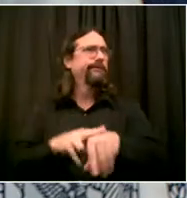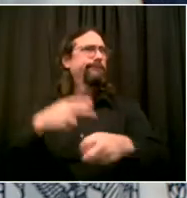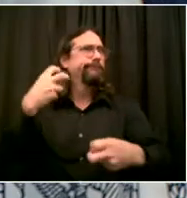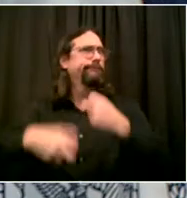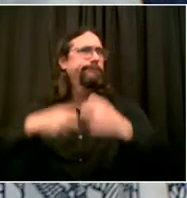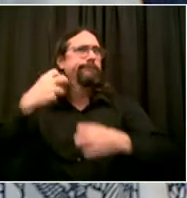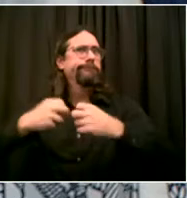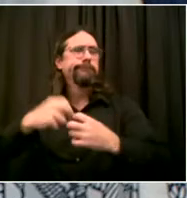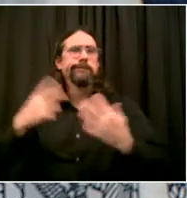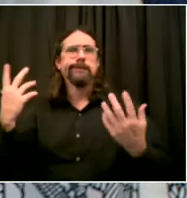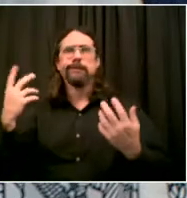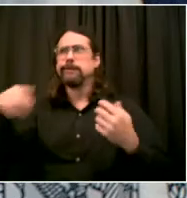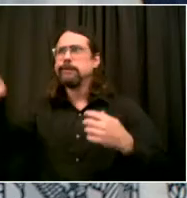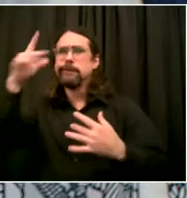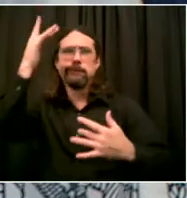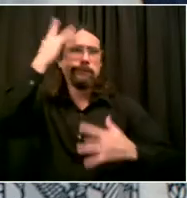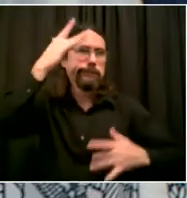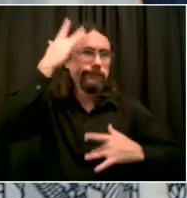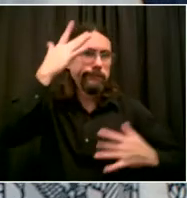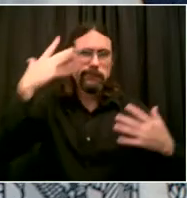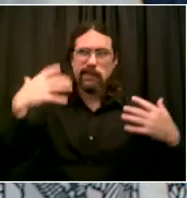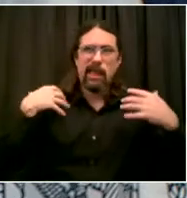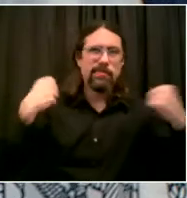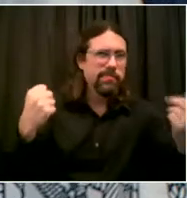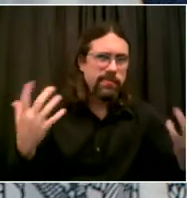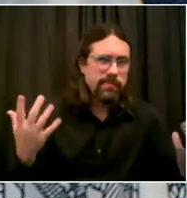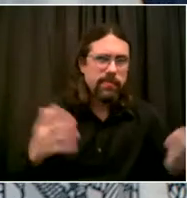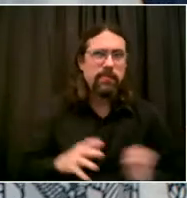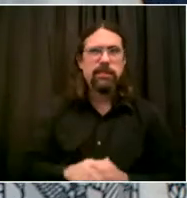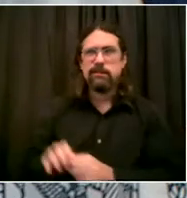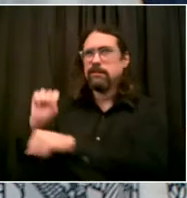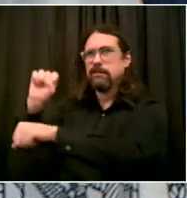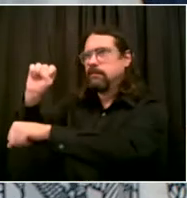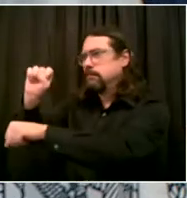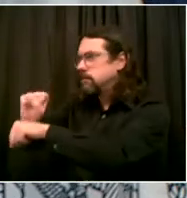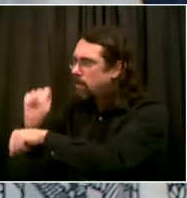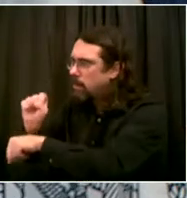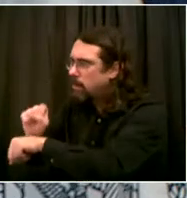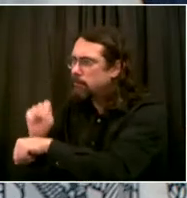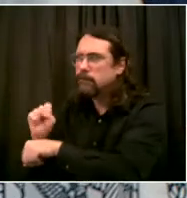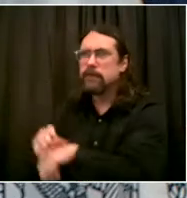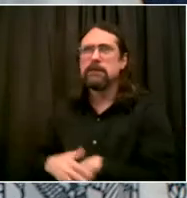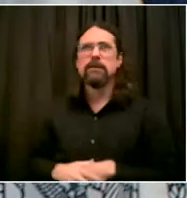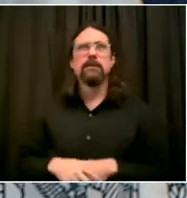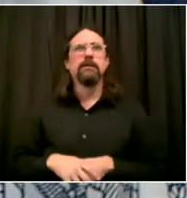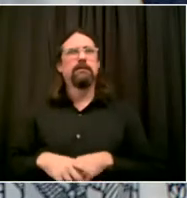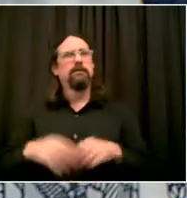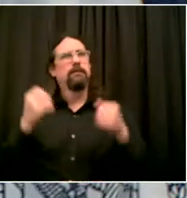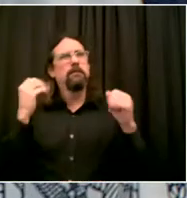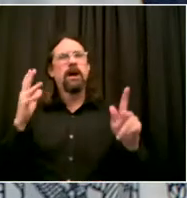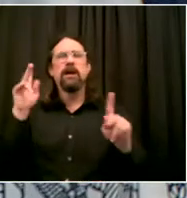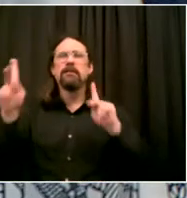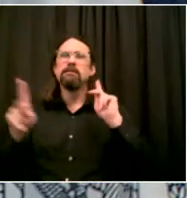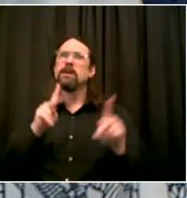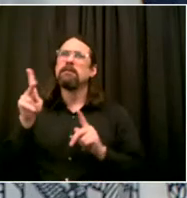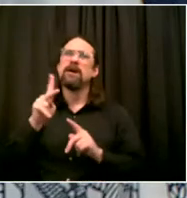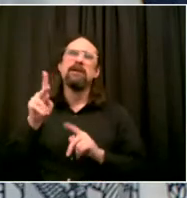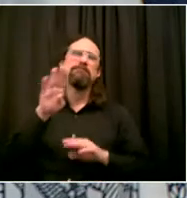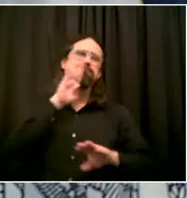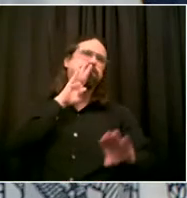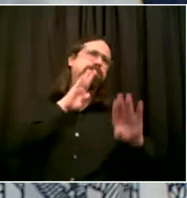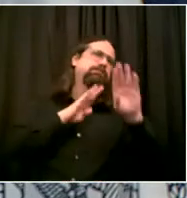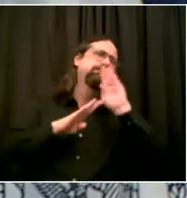many families lose their livelihoods. We've seen so many people lose their jobs. We've seen so many small businesses struggling to